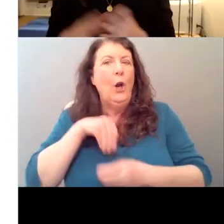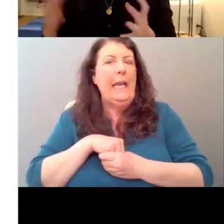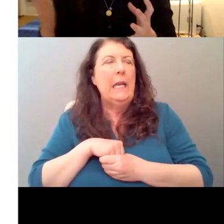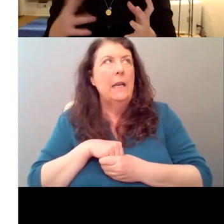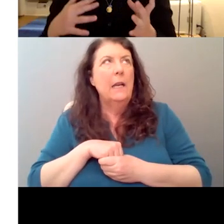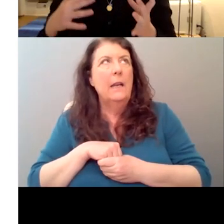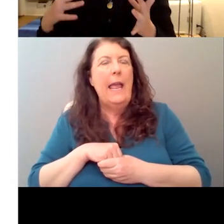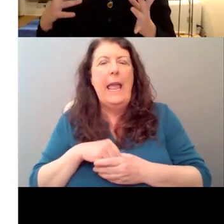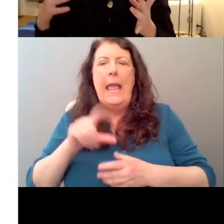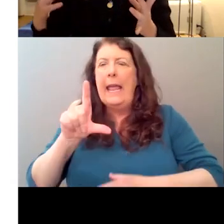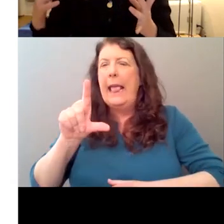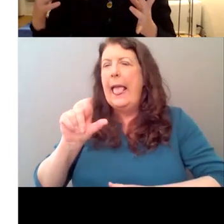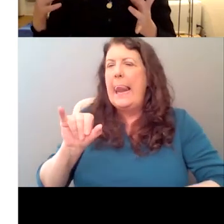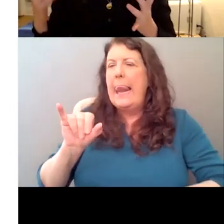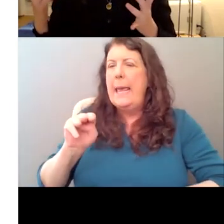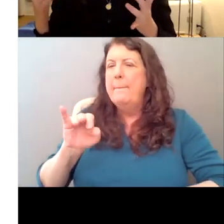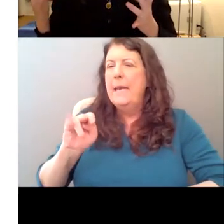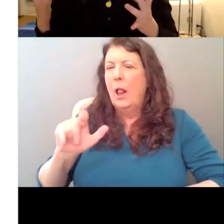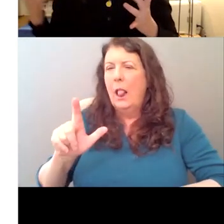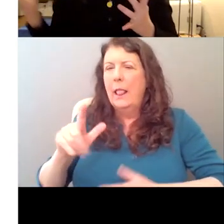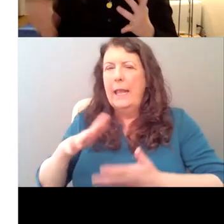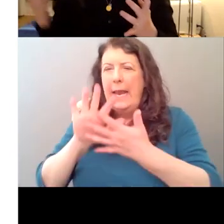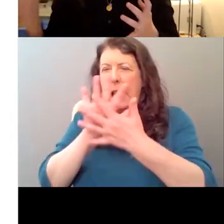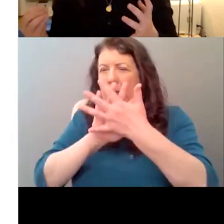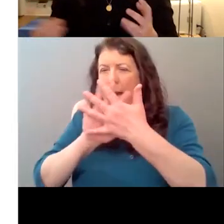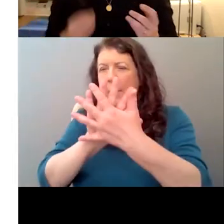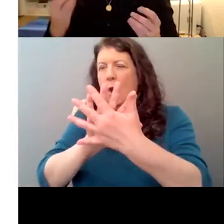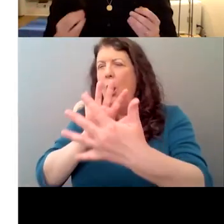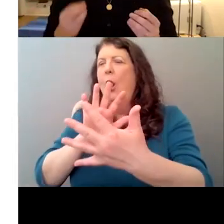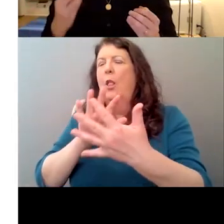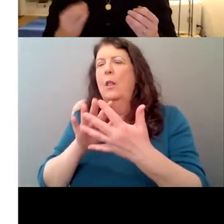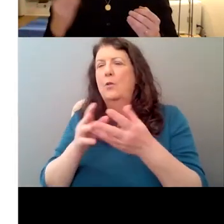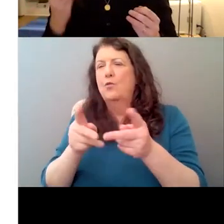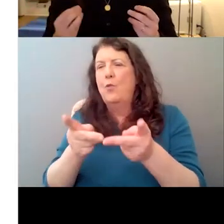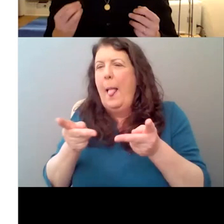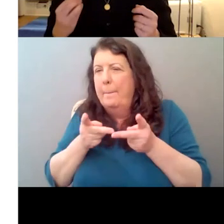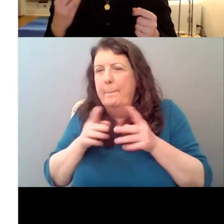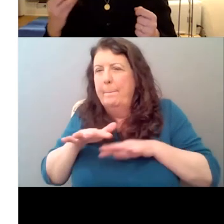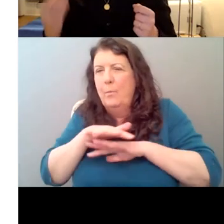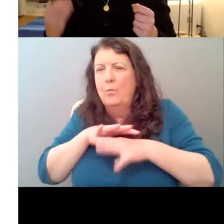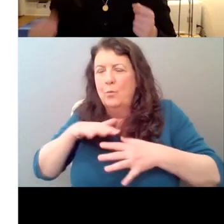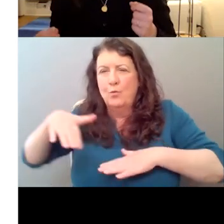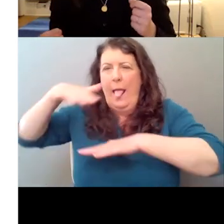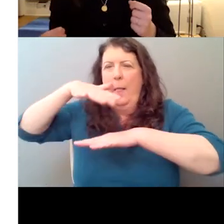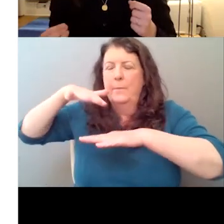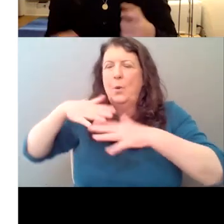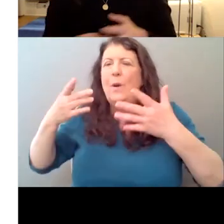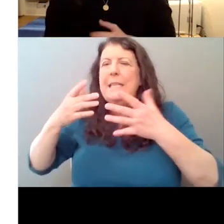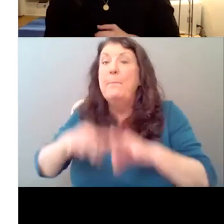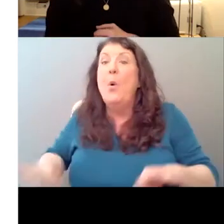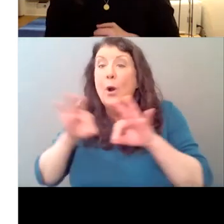in a liminal realm where what really matters is what's happening to Emily emotionally and psychically.